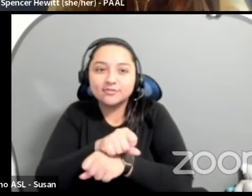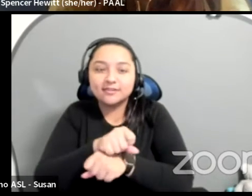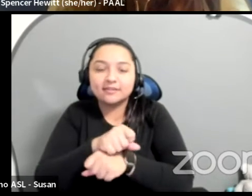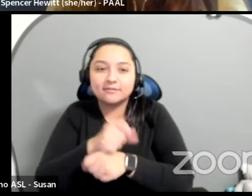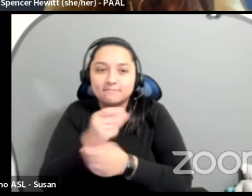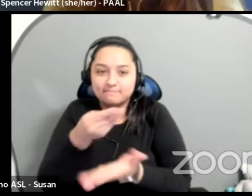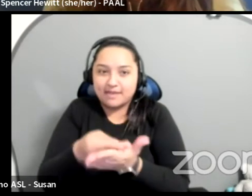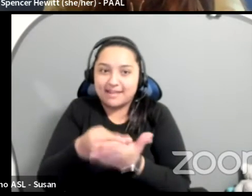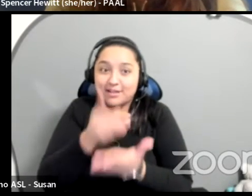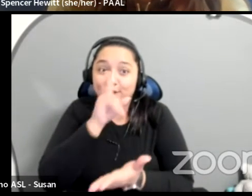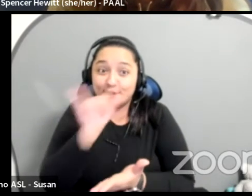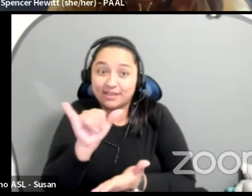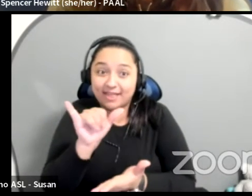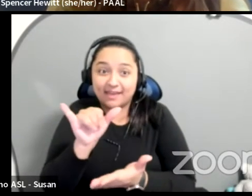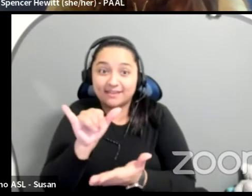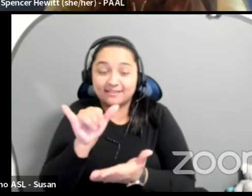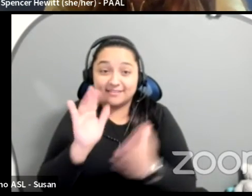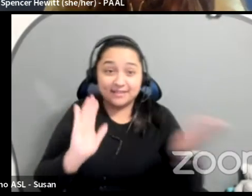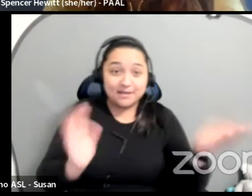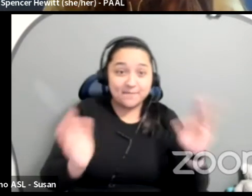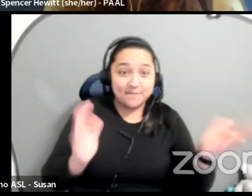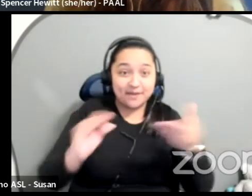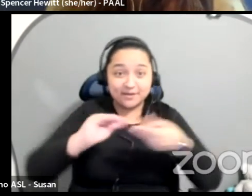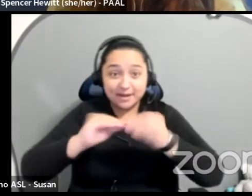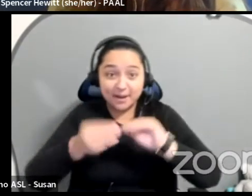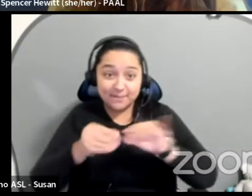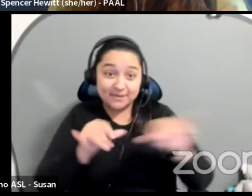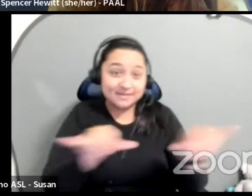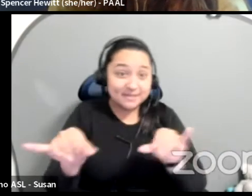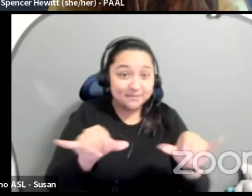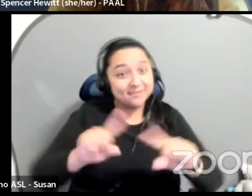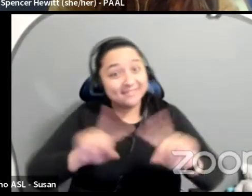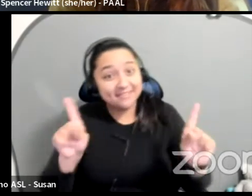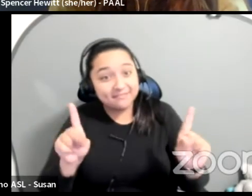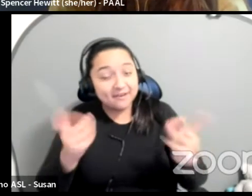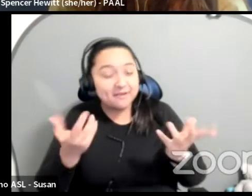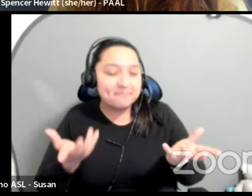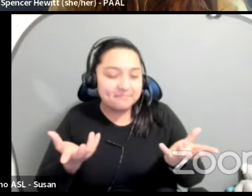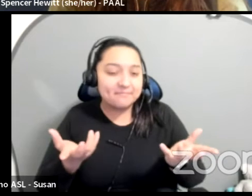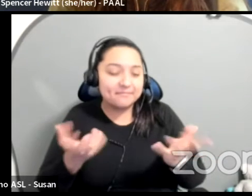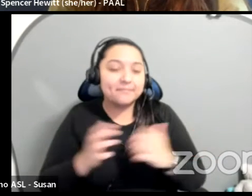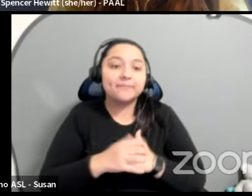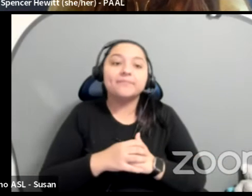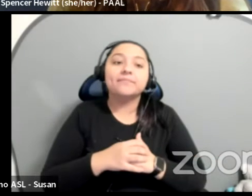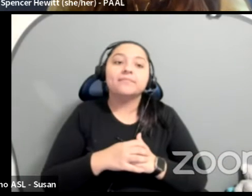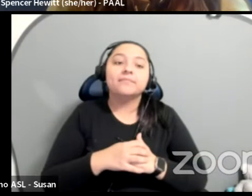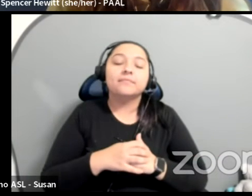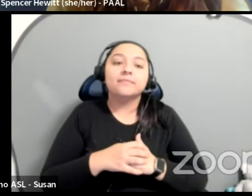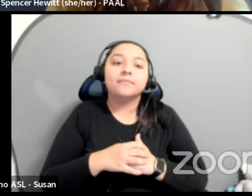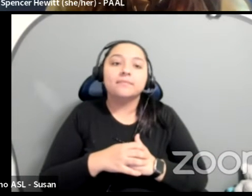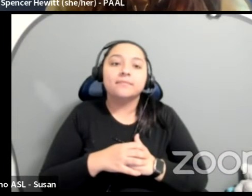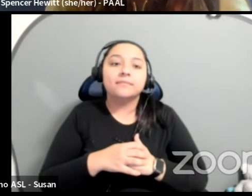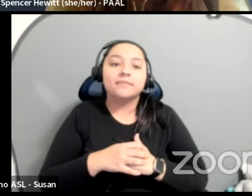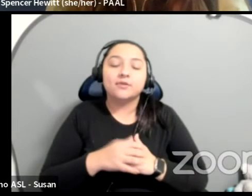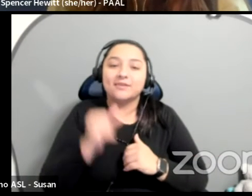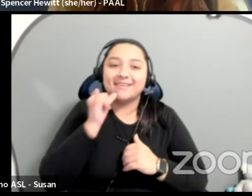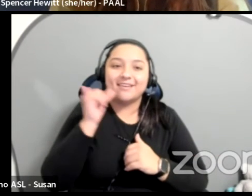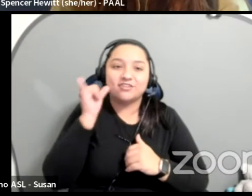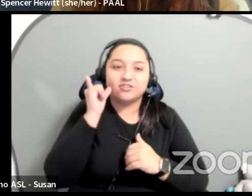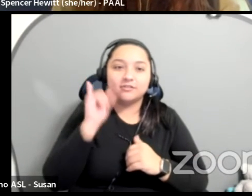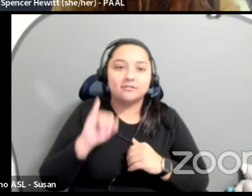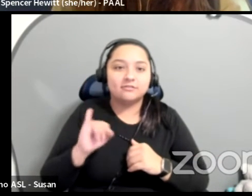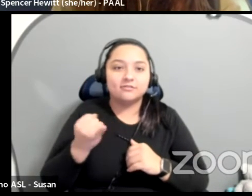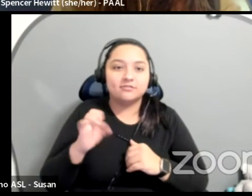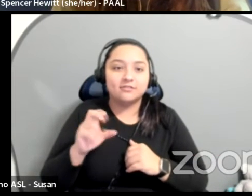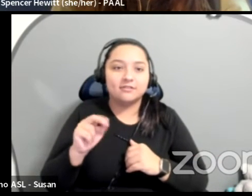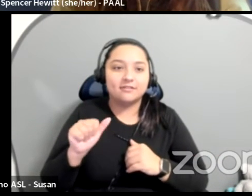those numbers compare? Right. Um, Rachel was actually just looking yesterday, uh, cause of Jenna's session at the original